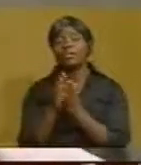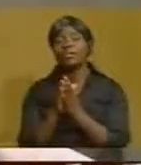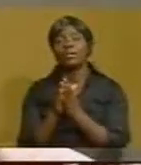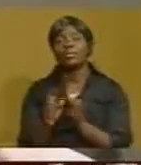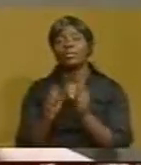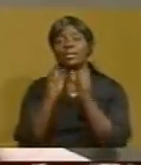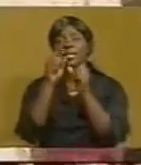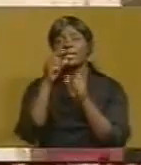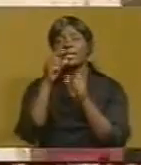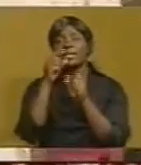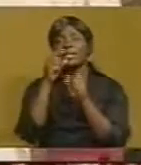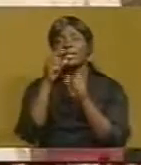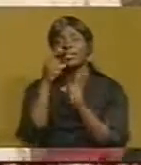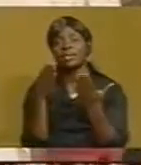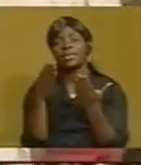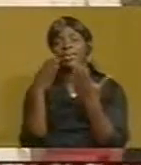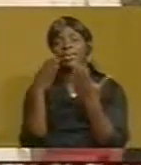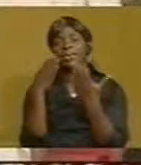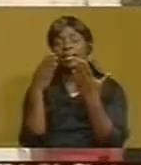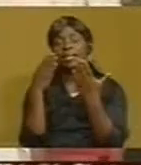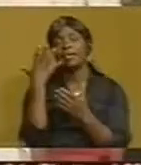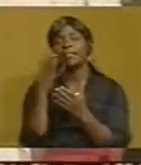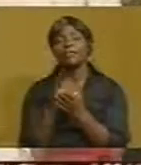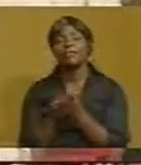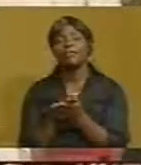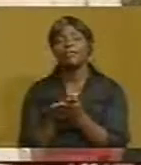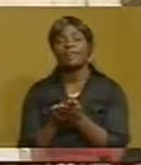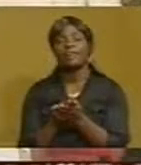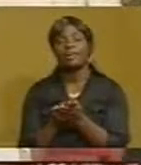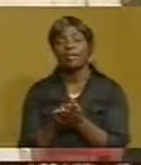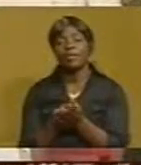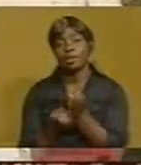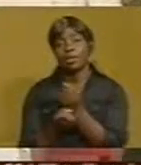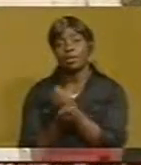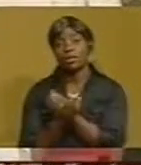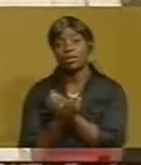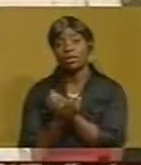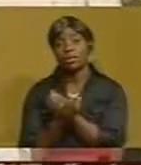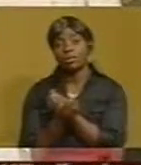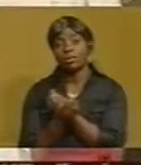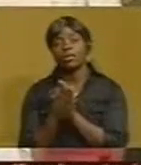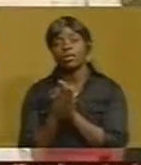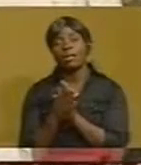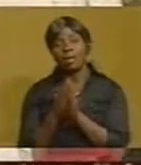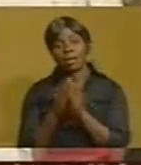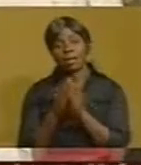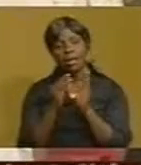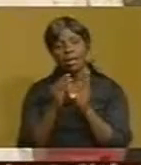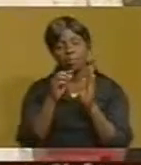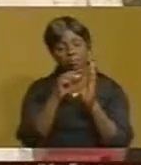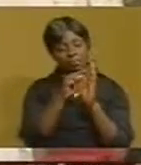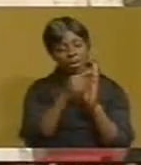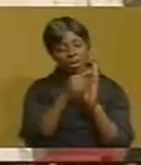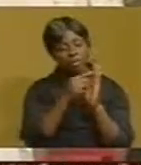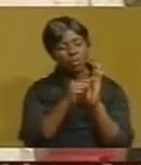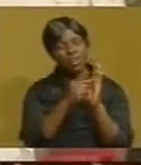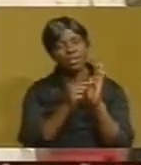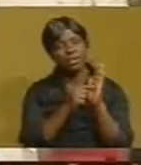presented at least three papers on different subjects with ease